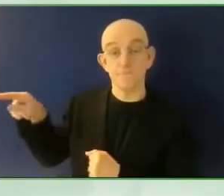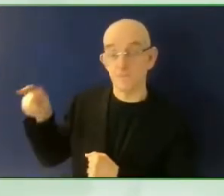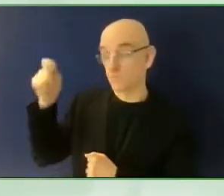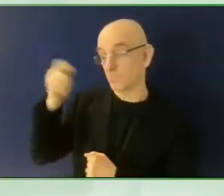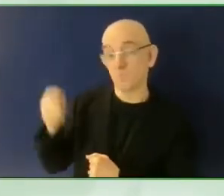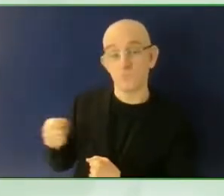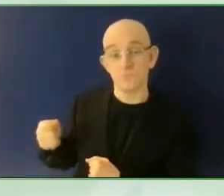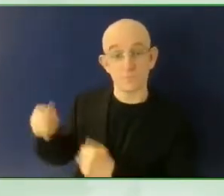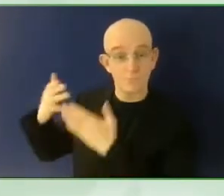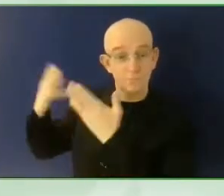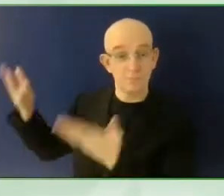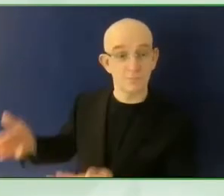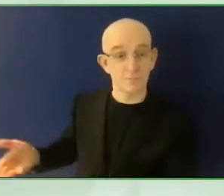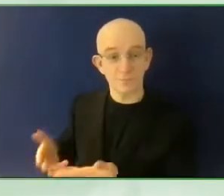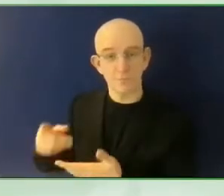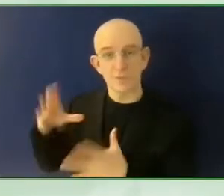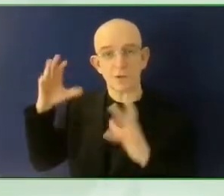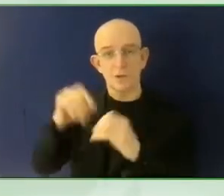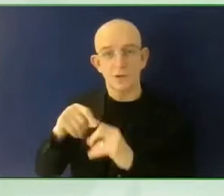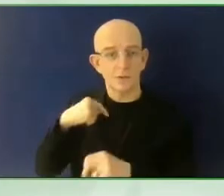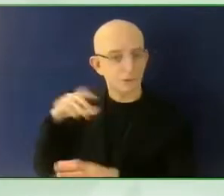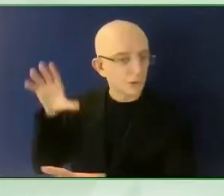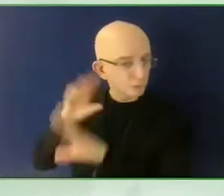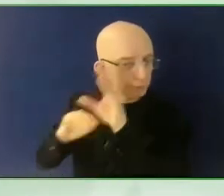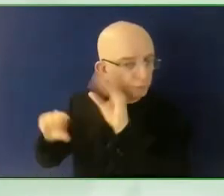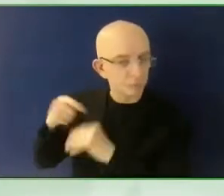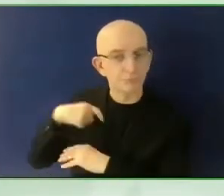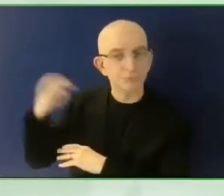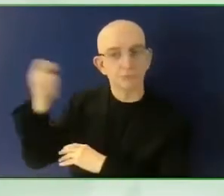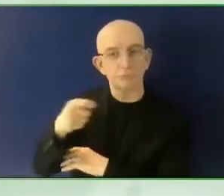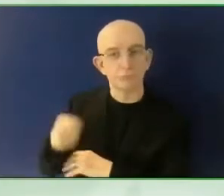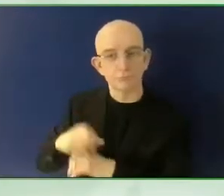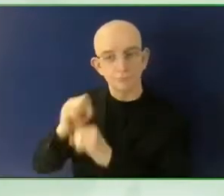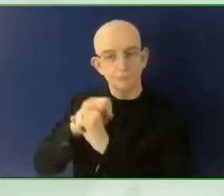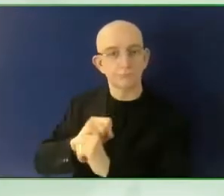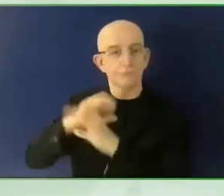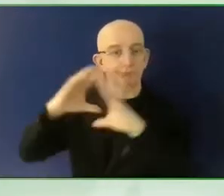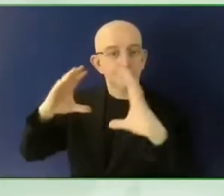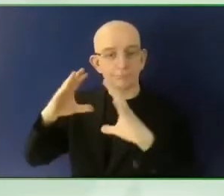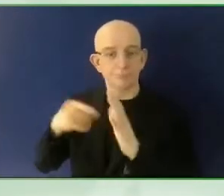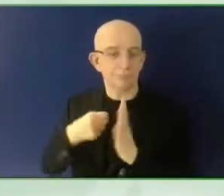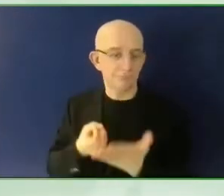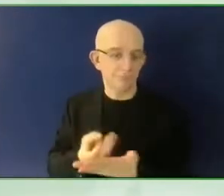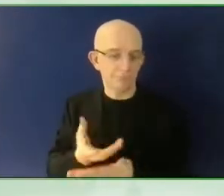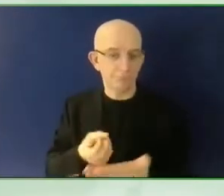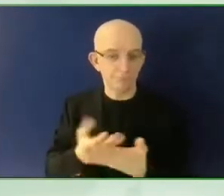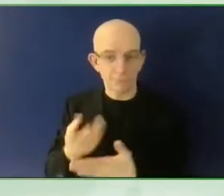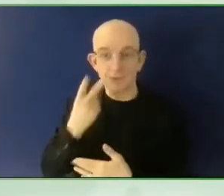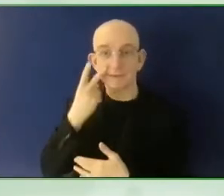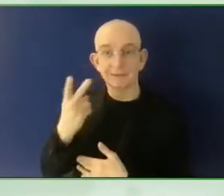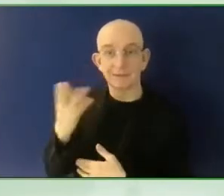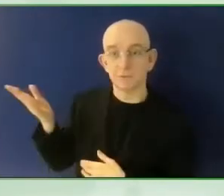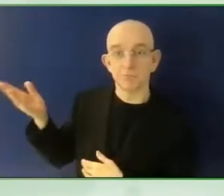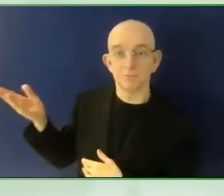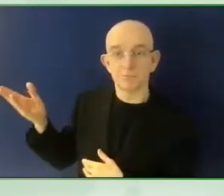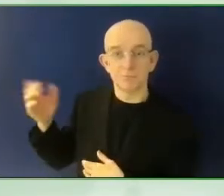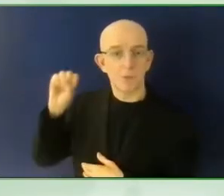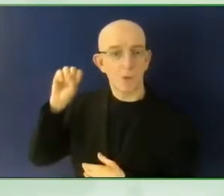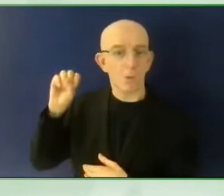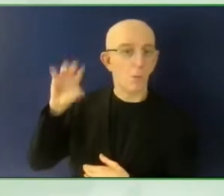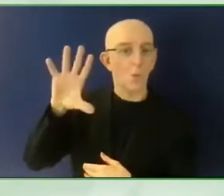You can see, I tried to put the logo here, Be My Eyes, and Kearns Lane is telling us about this